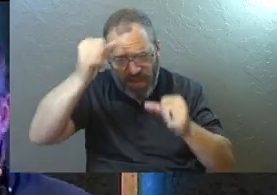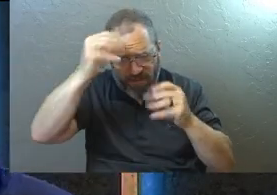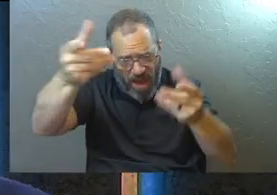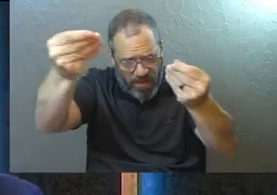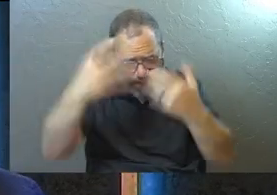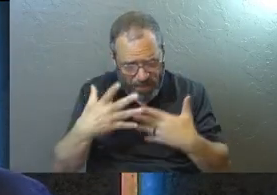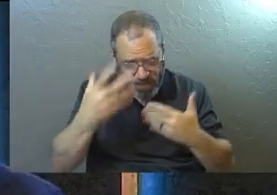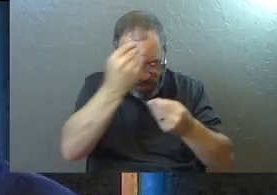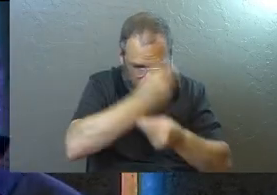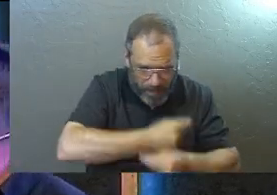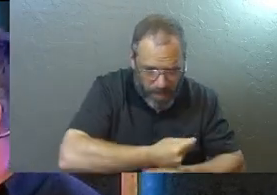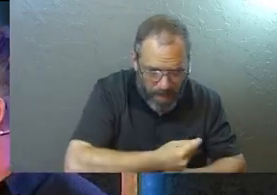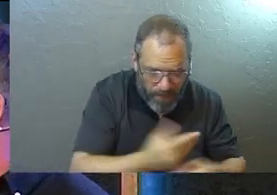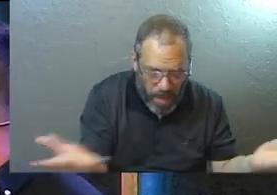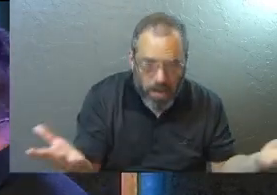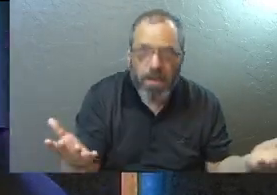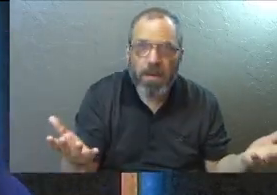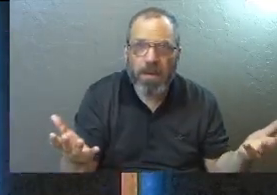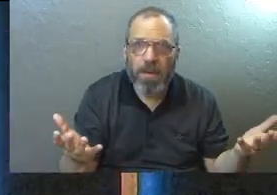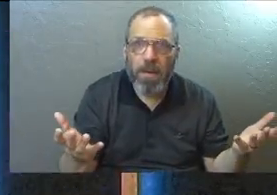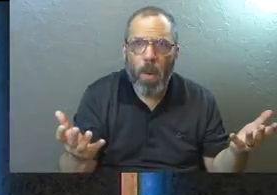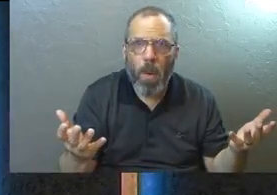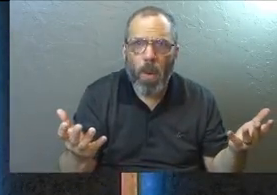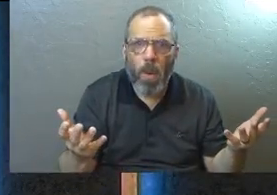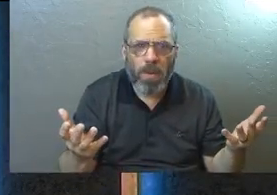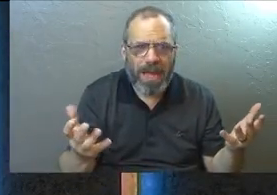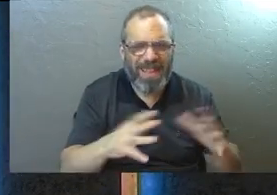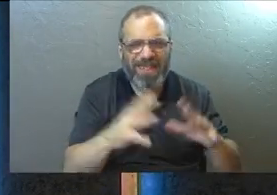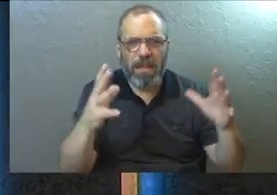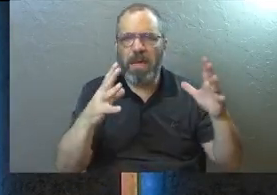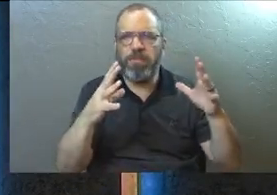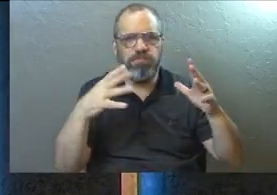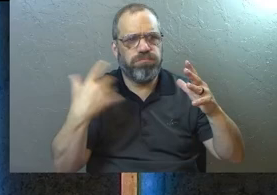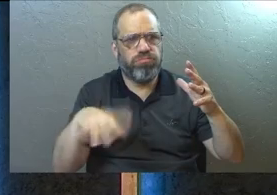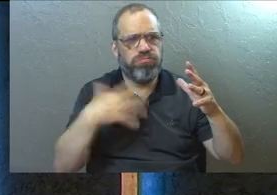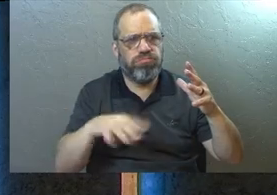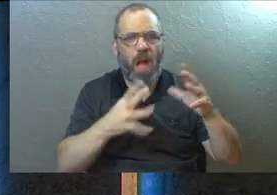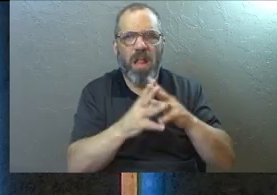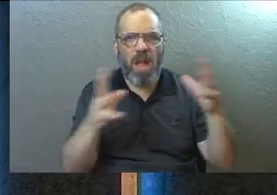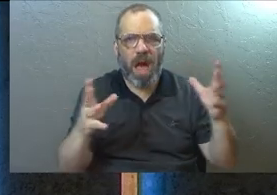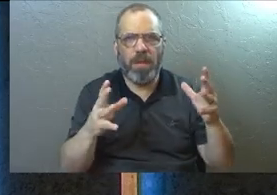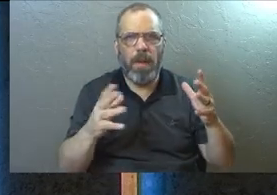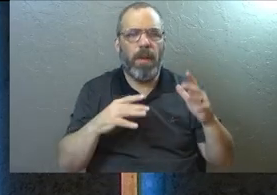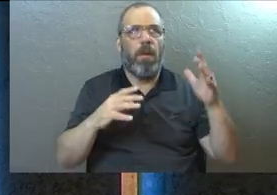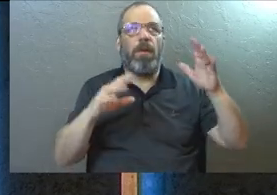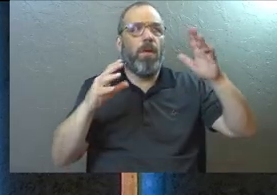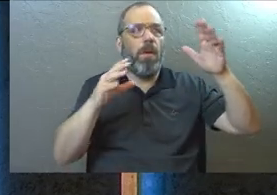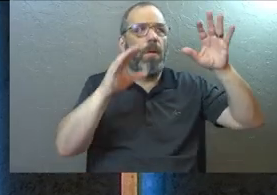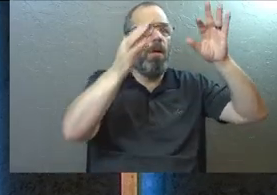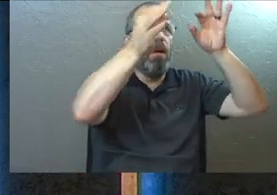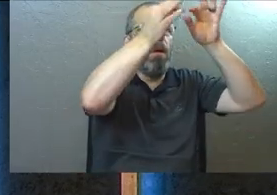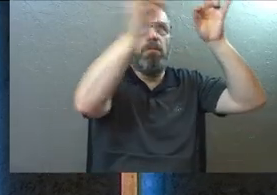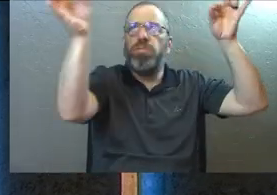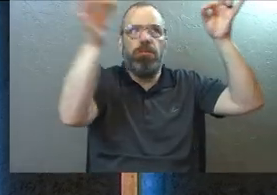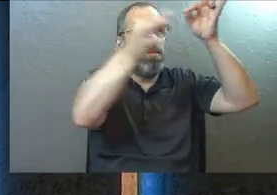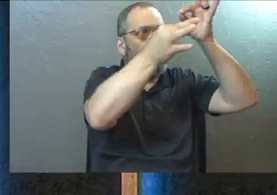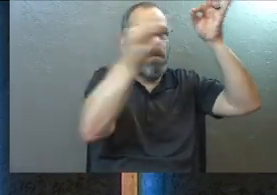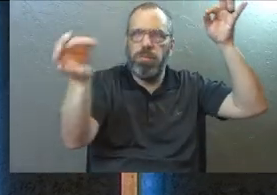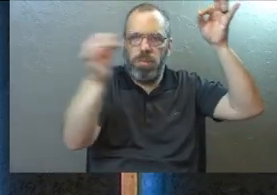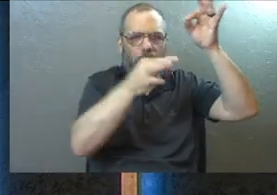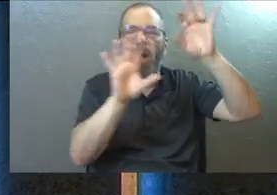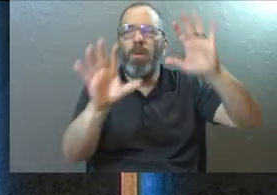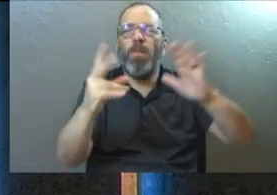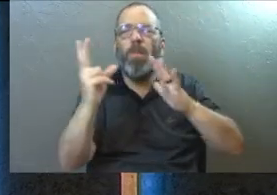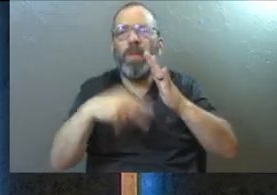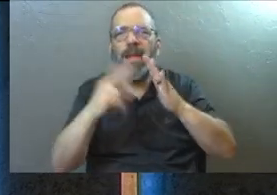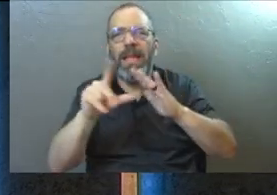father, I have made known to you. Now that's a lot of brainy stuff in there. Maybe you're trying to pull it all apart right now. Let me just, you